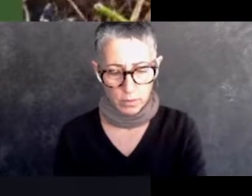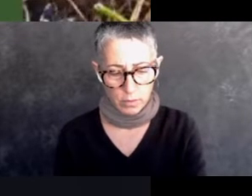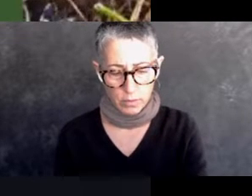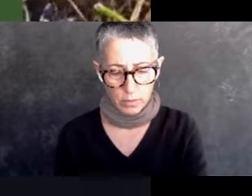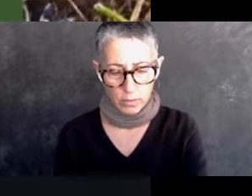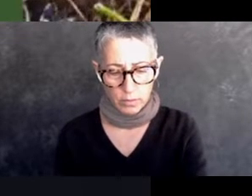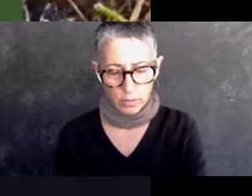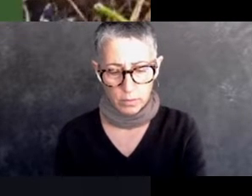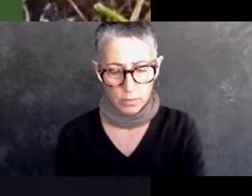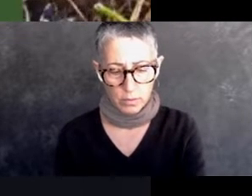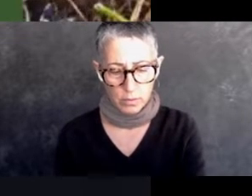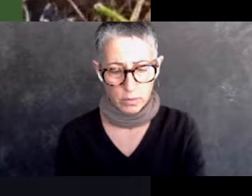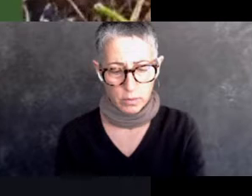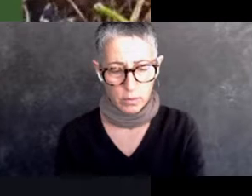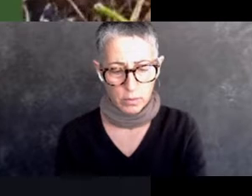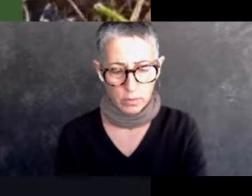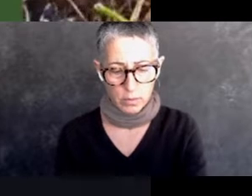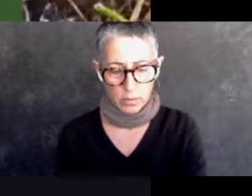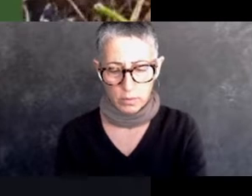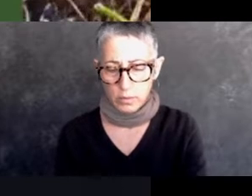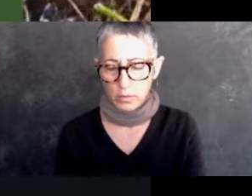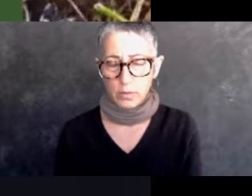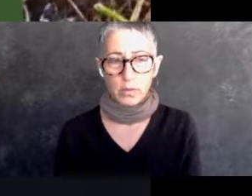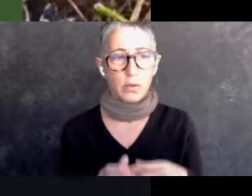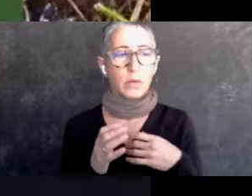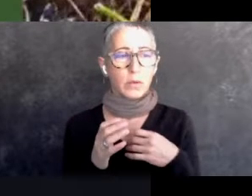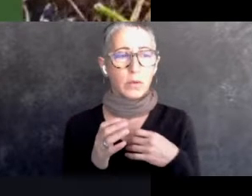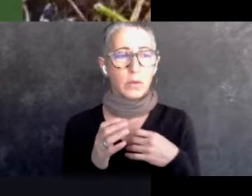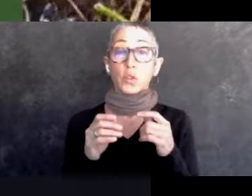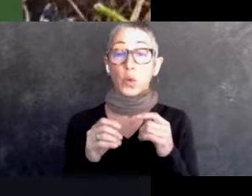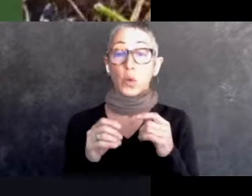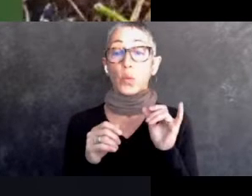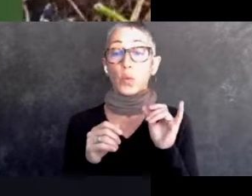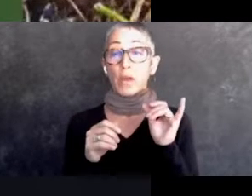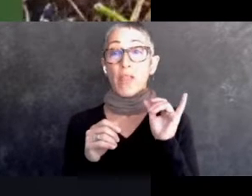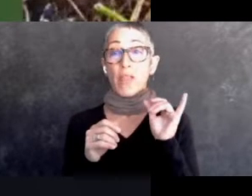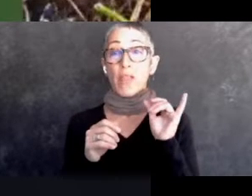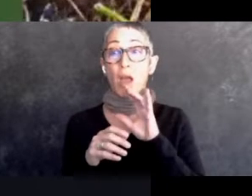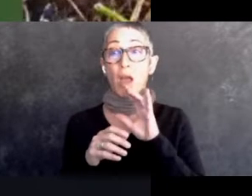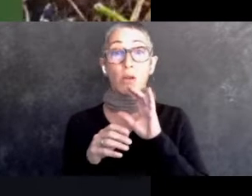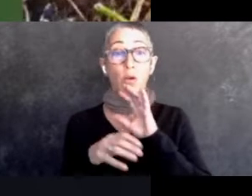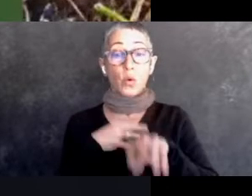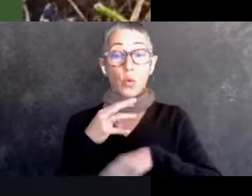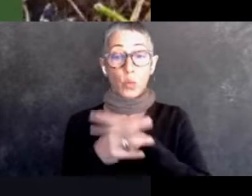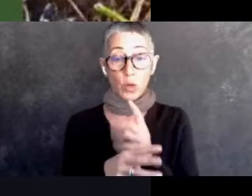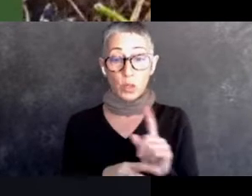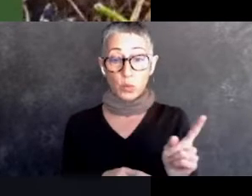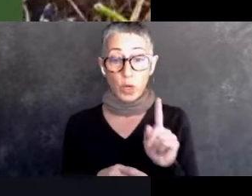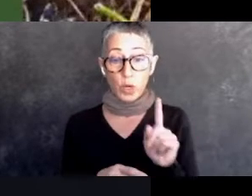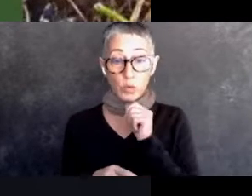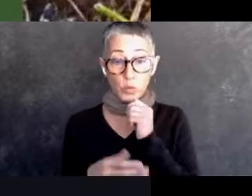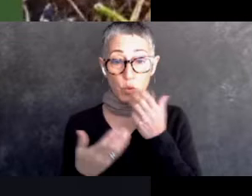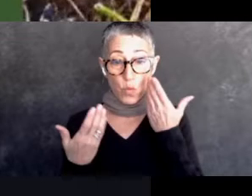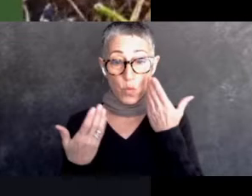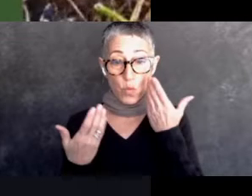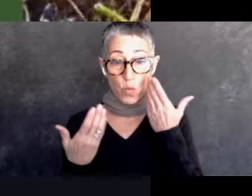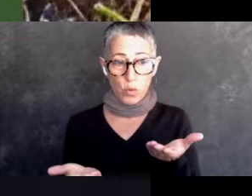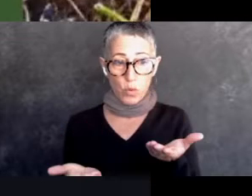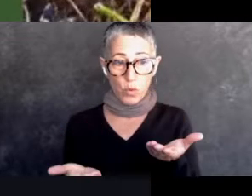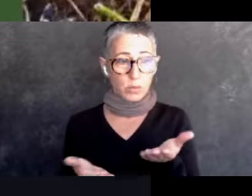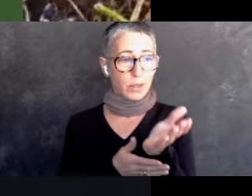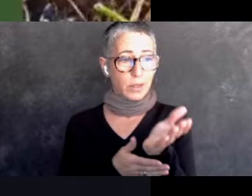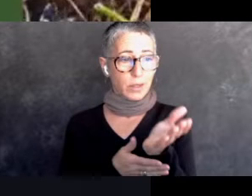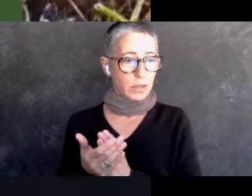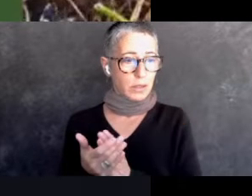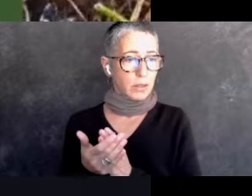And I think in a world where you don't know if everybody is telling the truth, it's nice to hear someone say